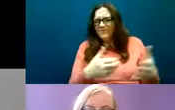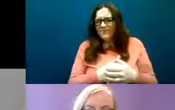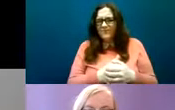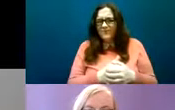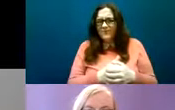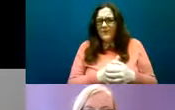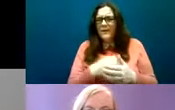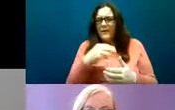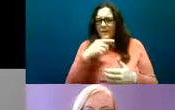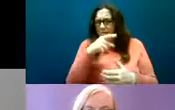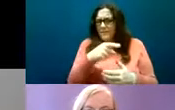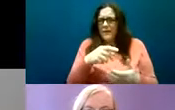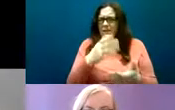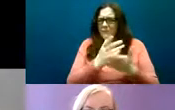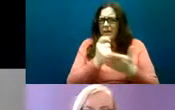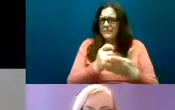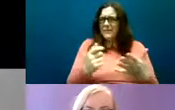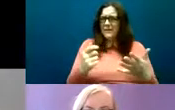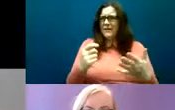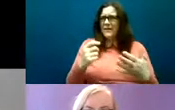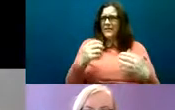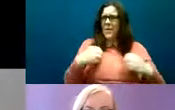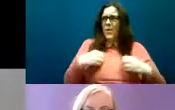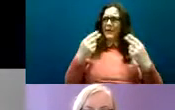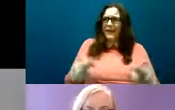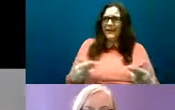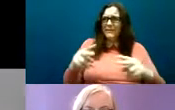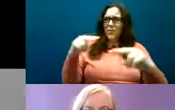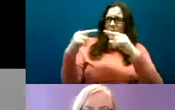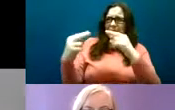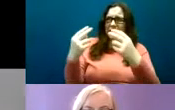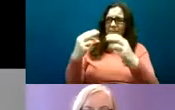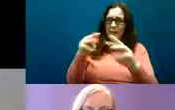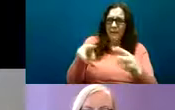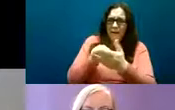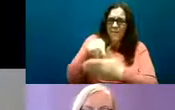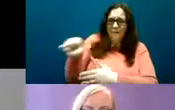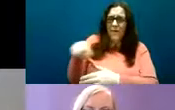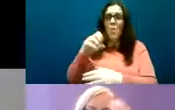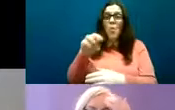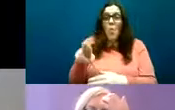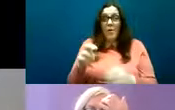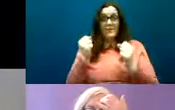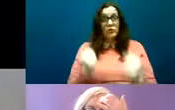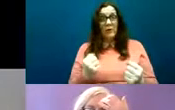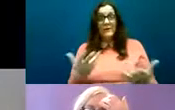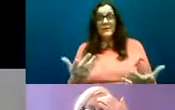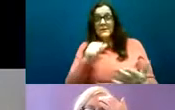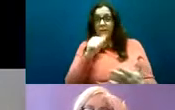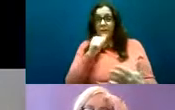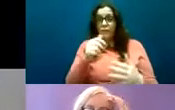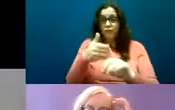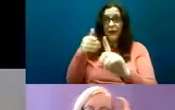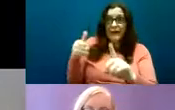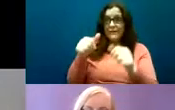in housing policy strategy or in housing support provision early diagnosis of autism remains